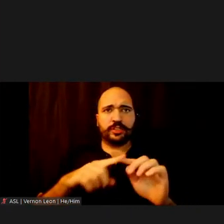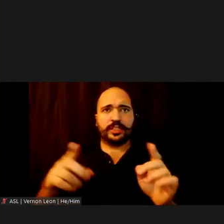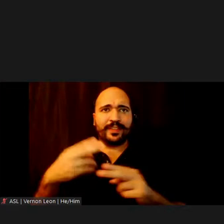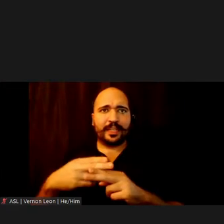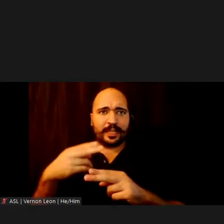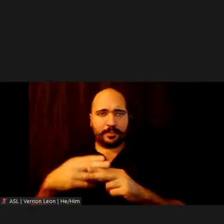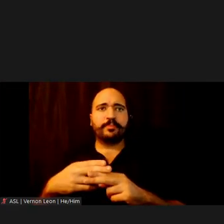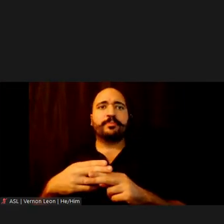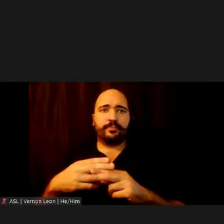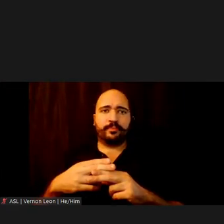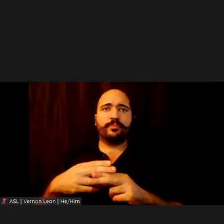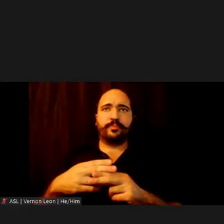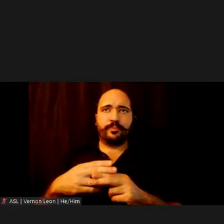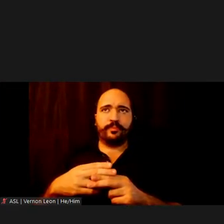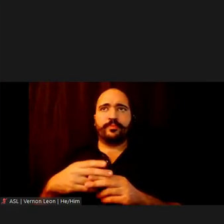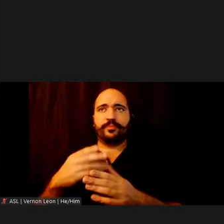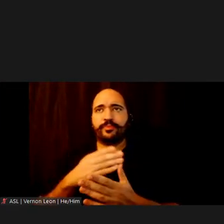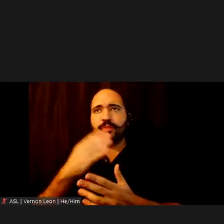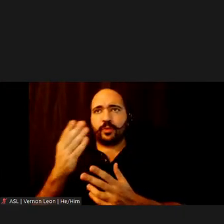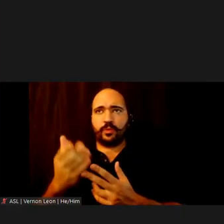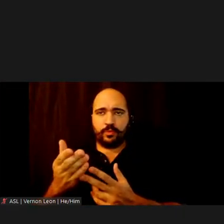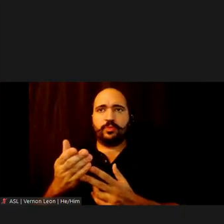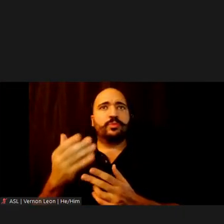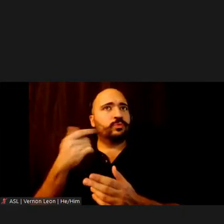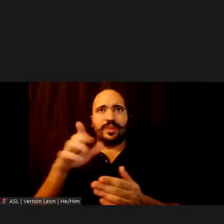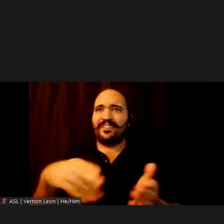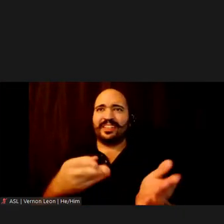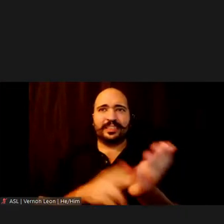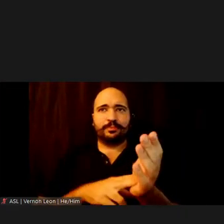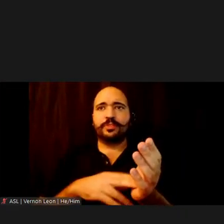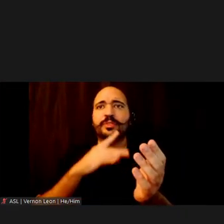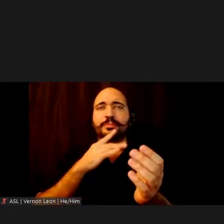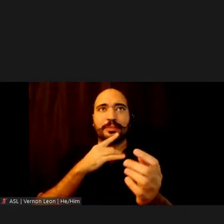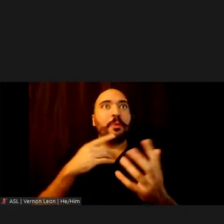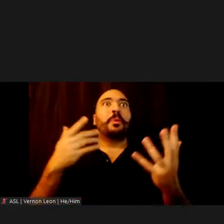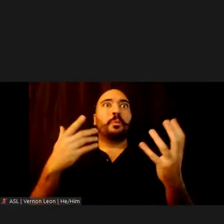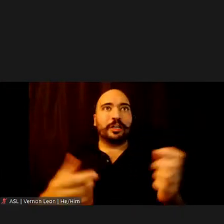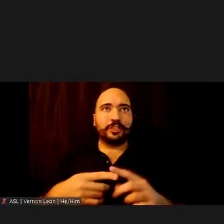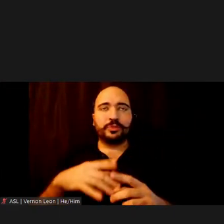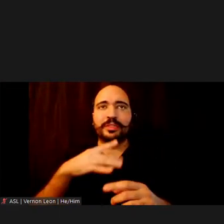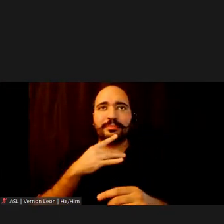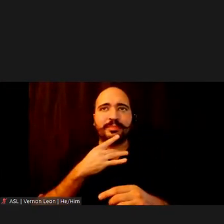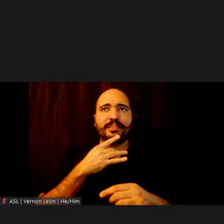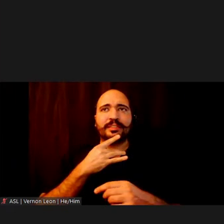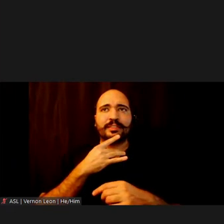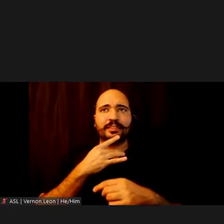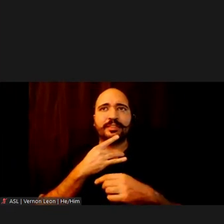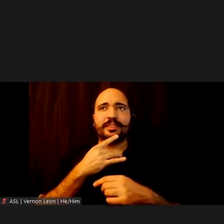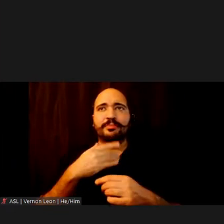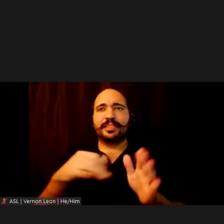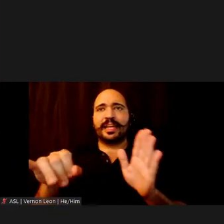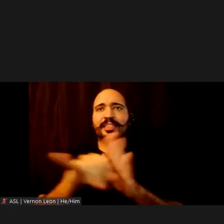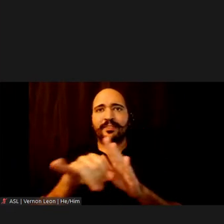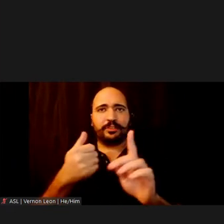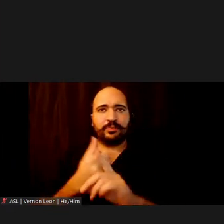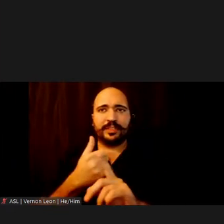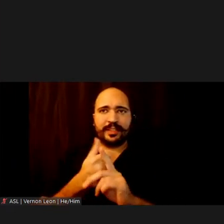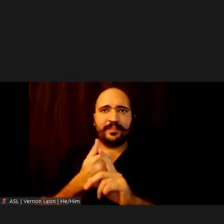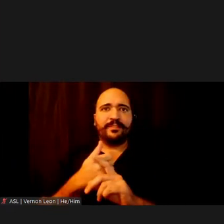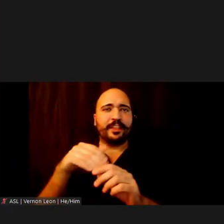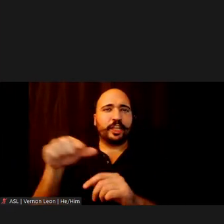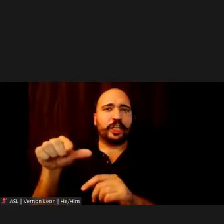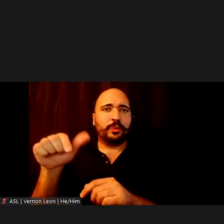signed up to speak, or if you did not sign up to speak, but would like to speak, please identify yourself in the Q&A function.